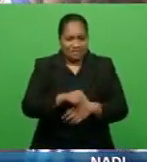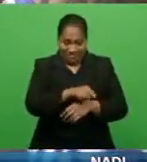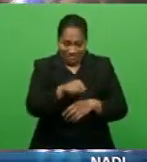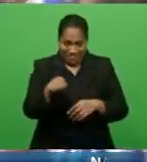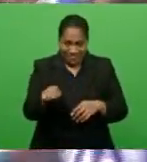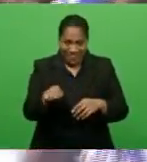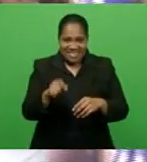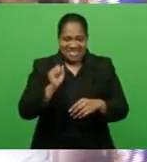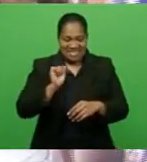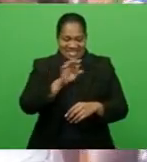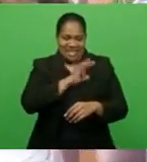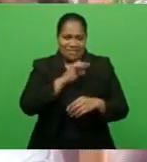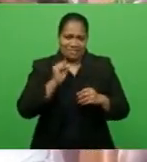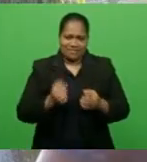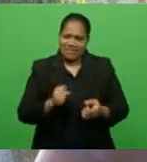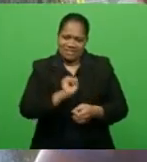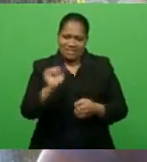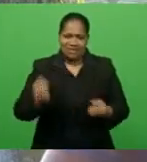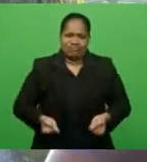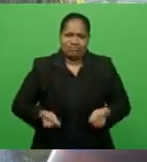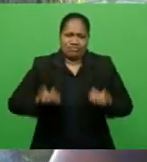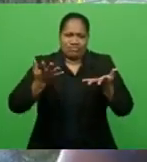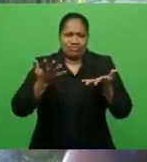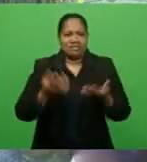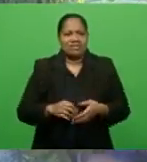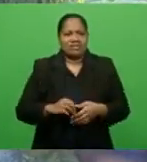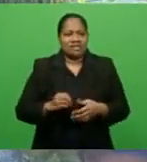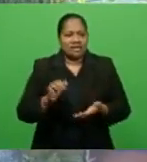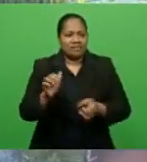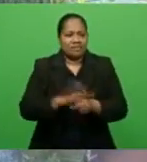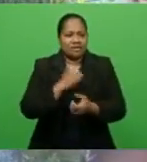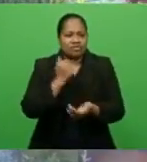and ensuring Fijians are safe from coronavirus.